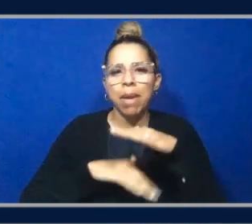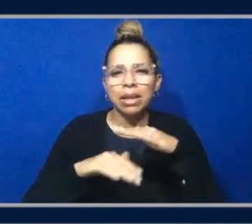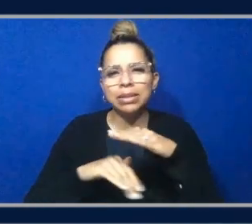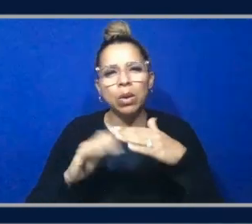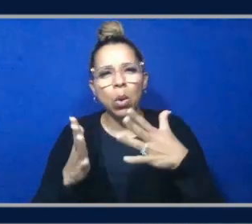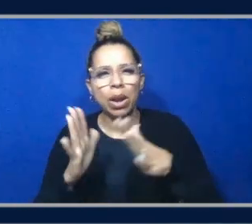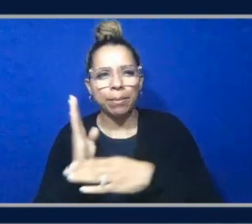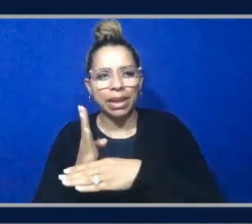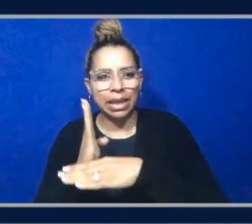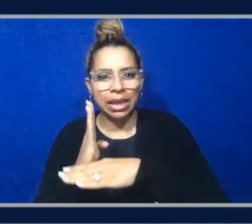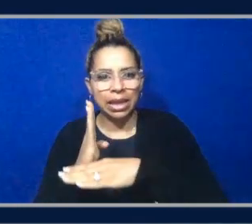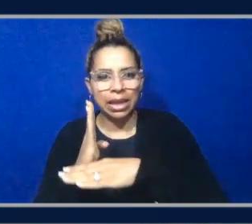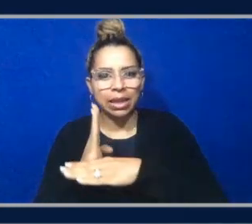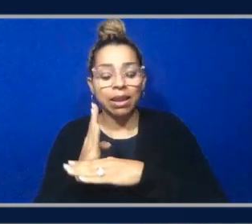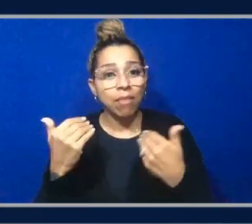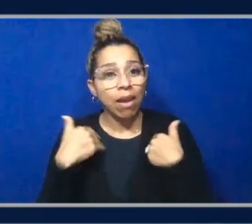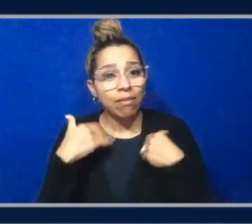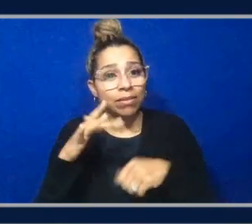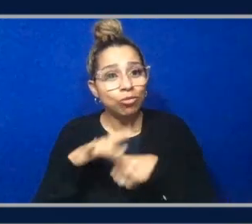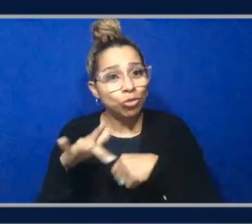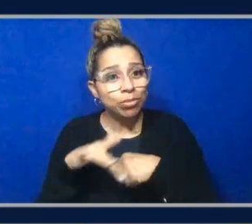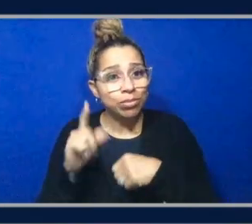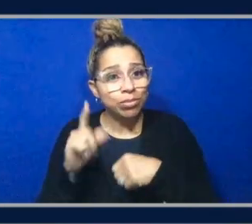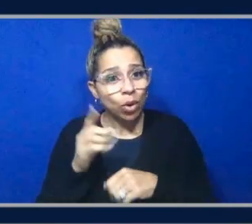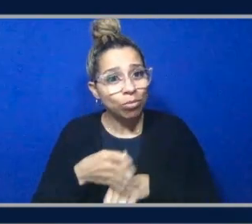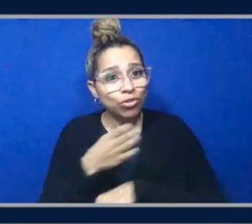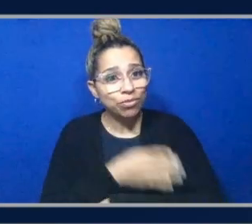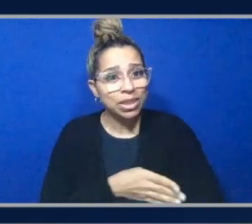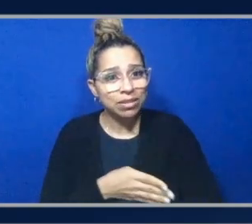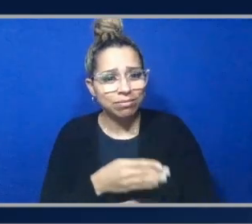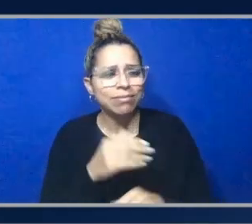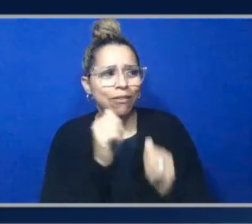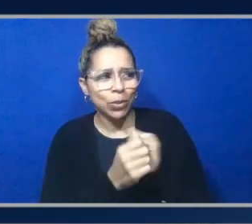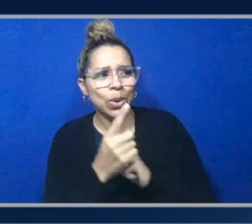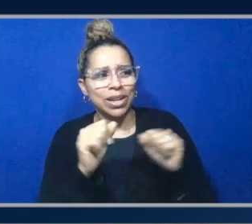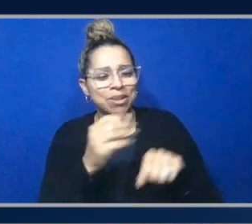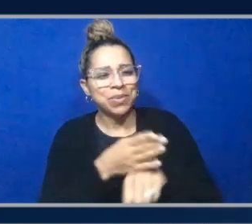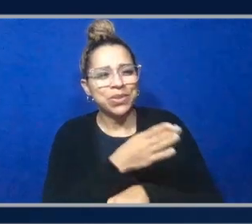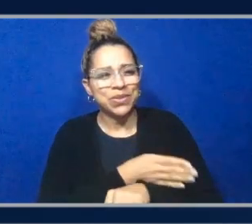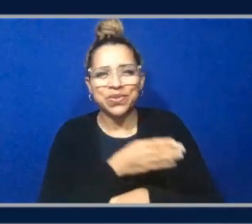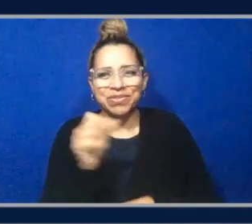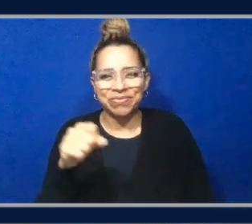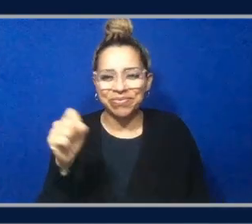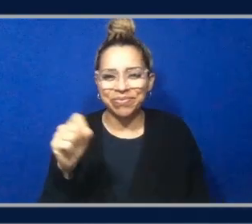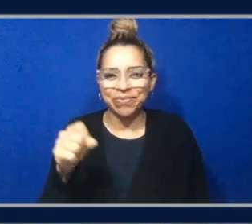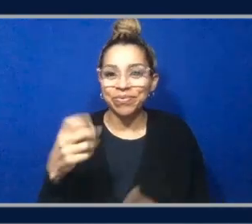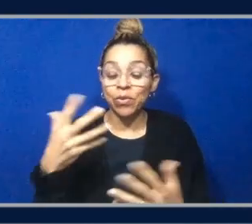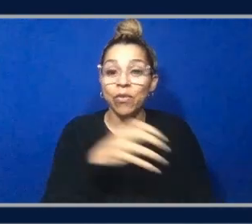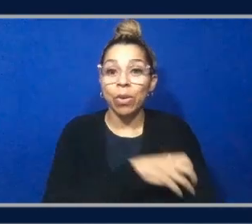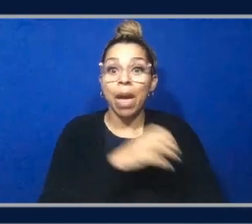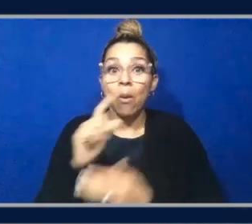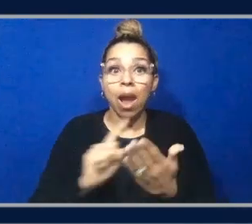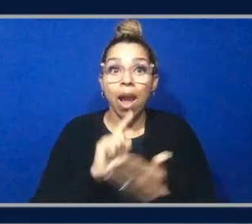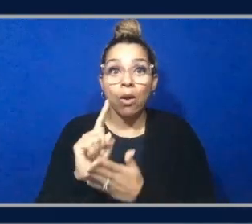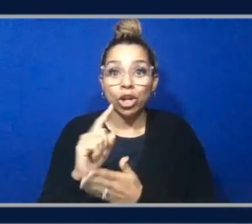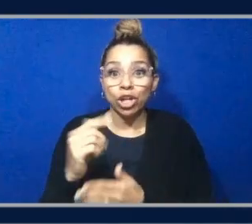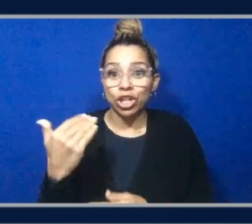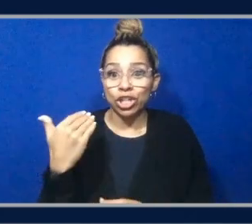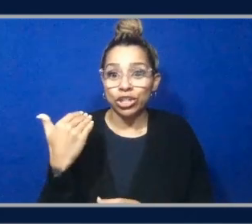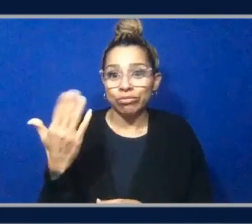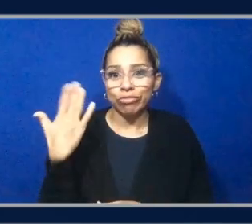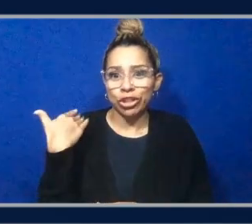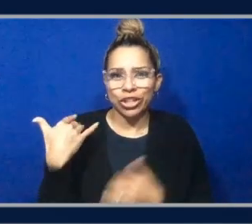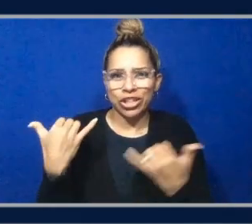Everyone does. Everyone does. Speaking of learning, we did the pre-interesting Power Hour earlier this year. Yes. It had six